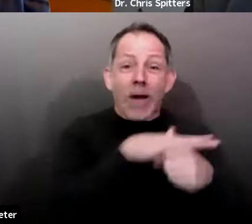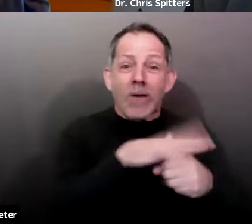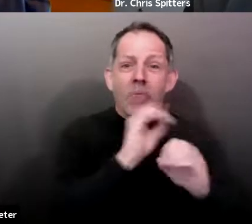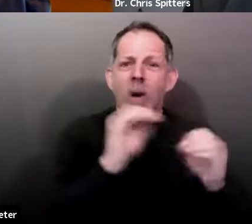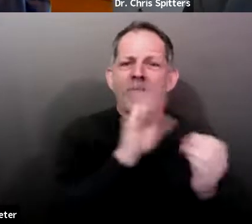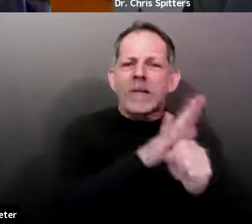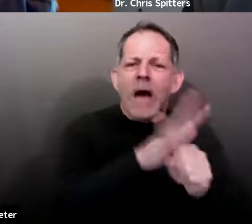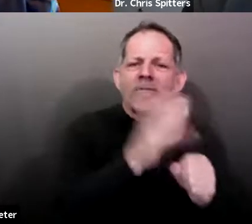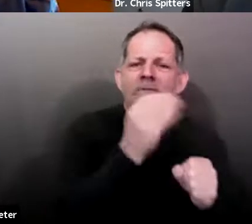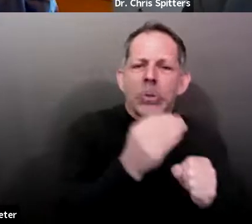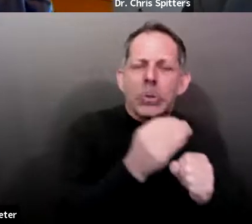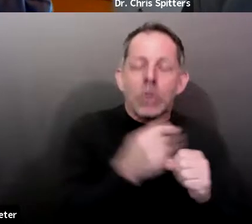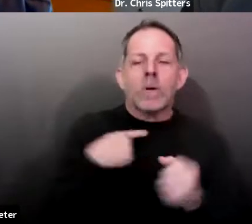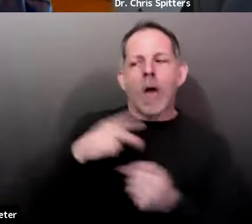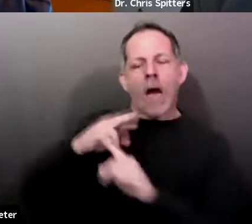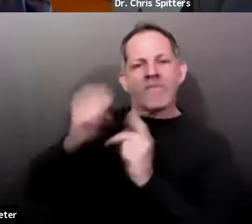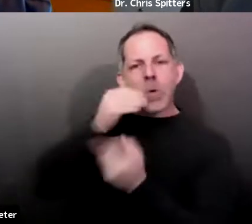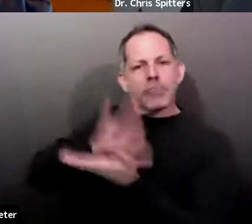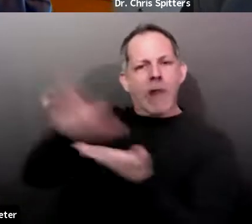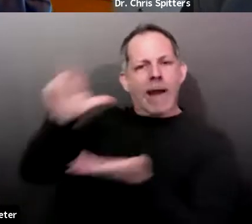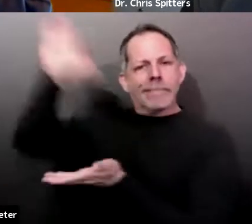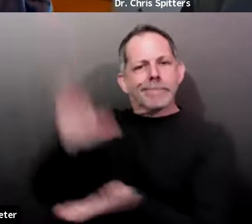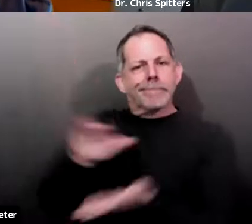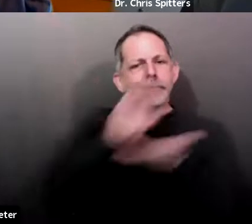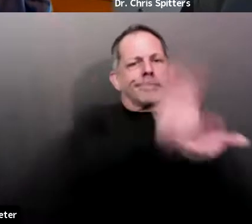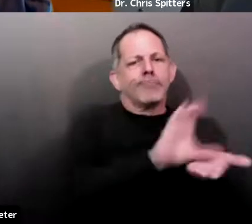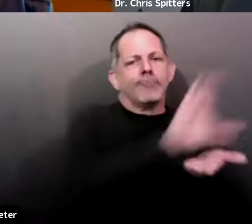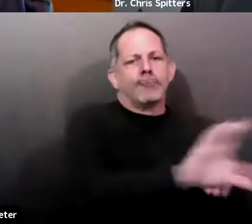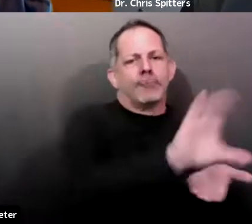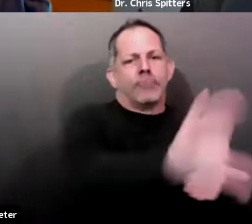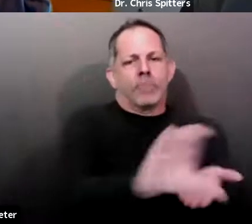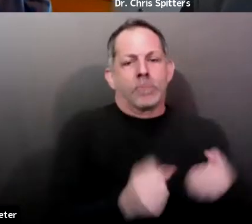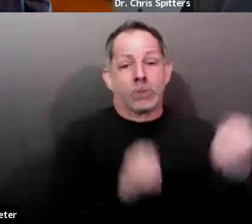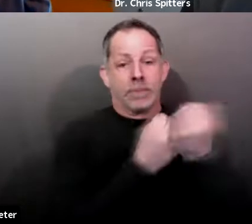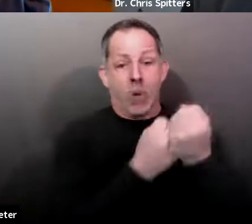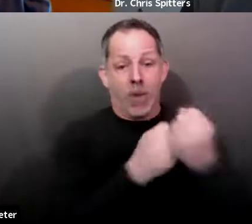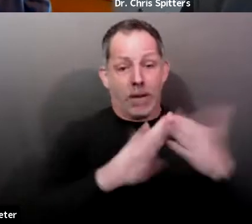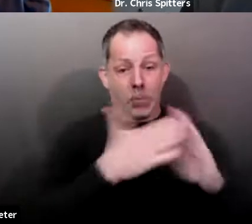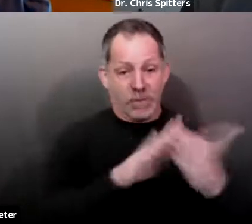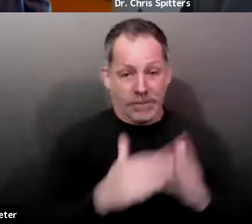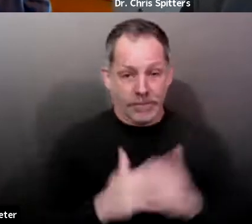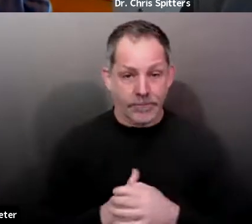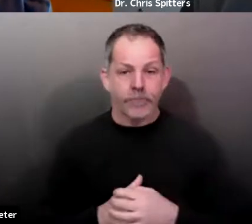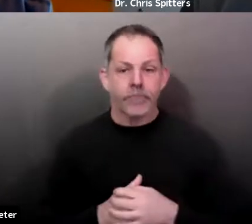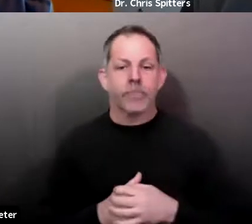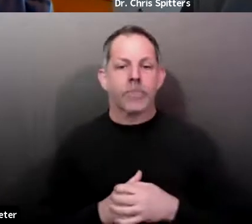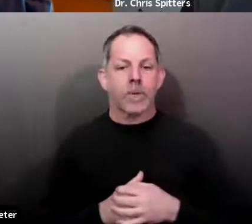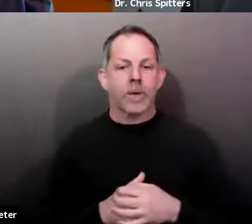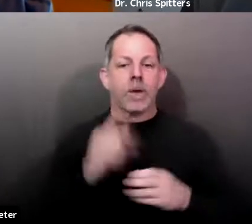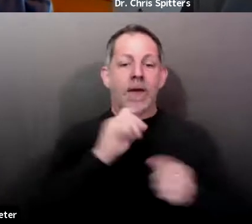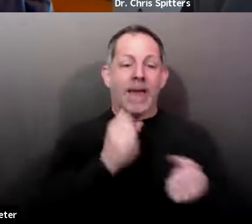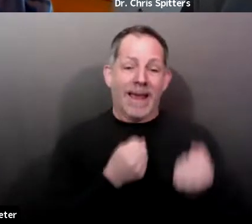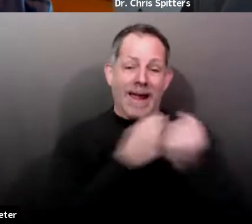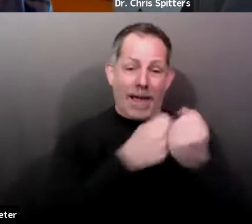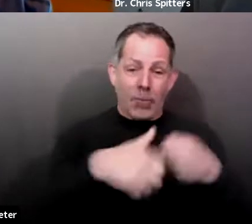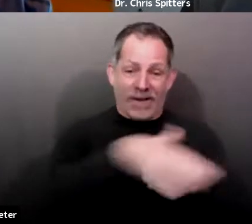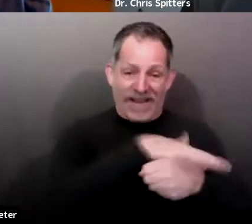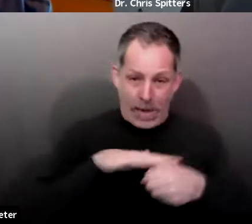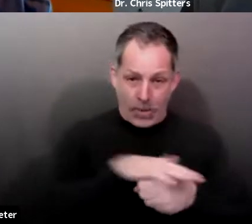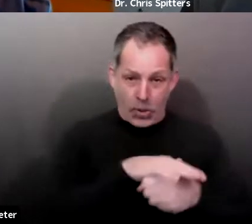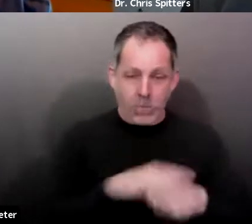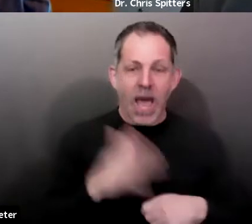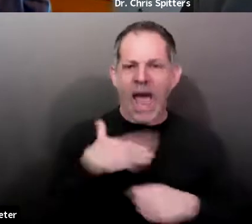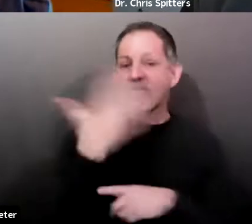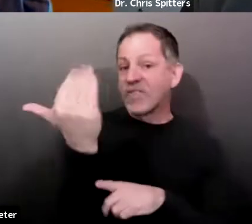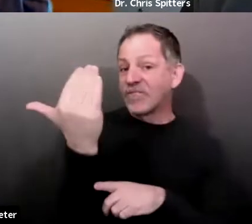months now. So, currently, Nourishing Neighborhoods supports 15 locations, and approximately 15